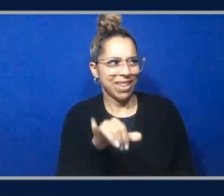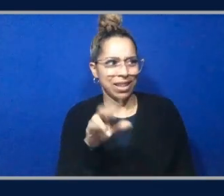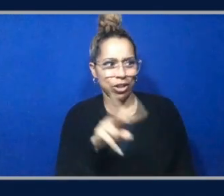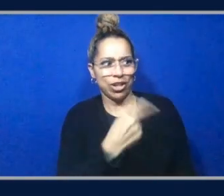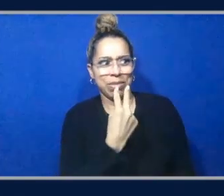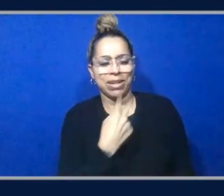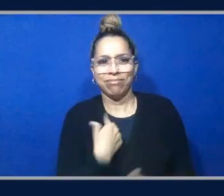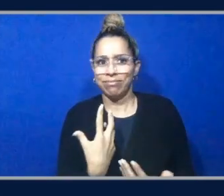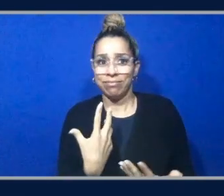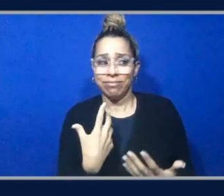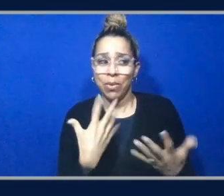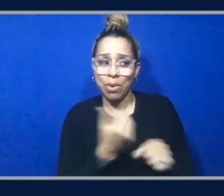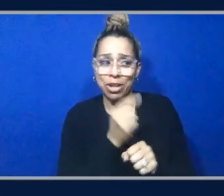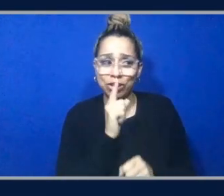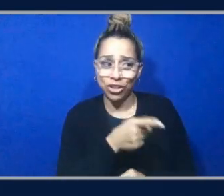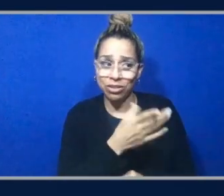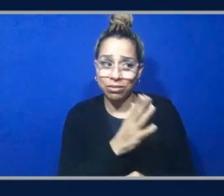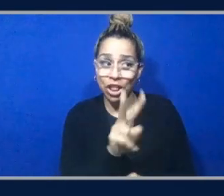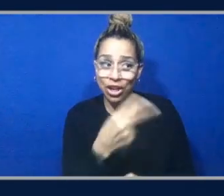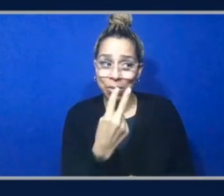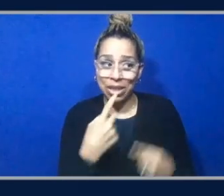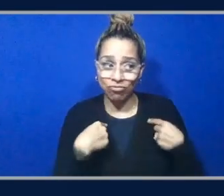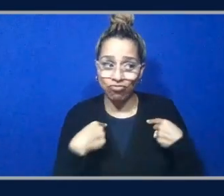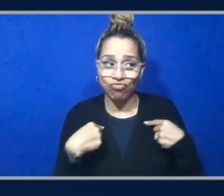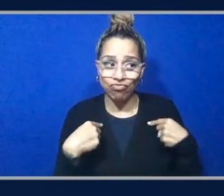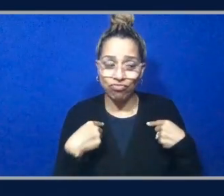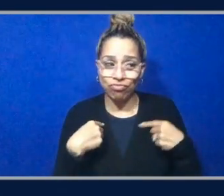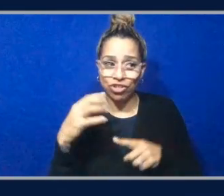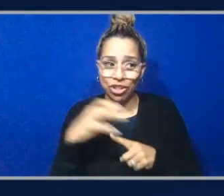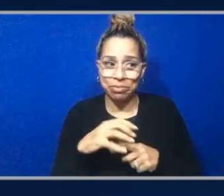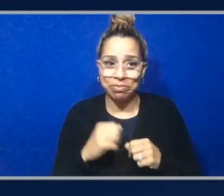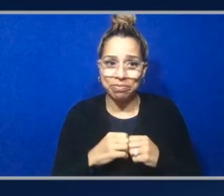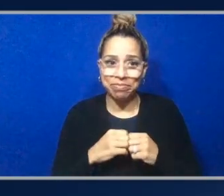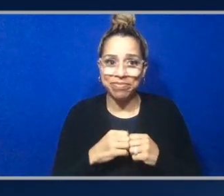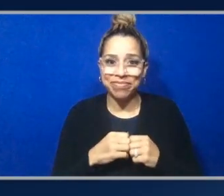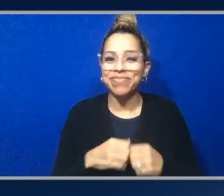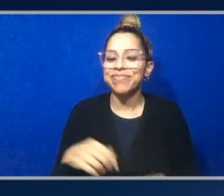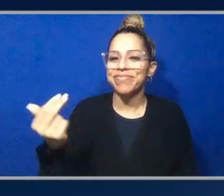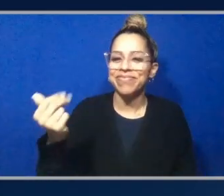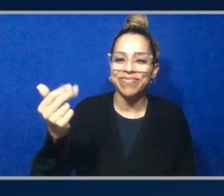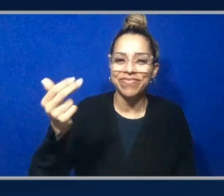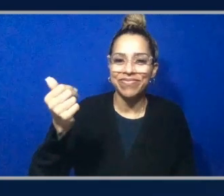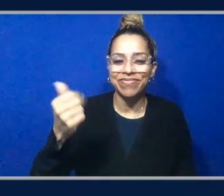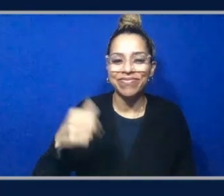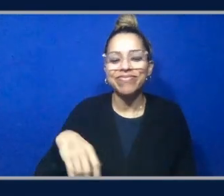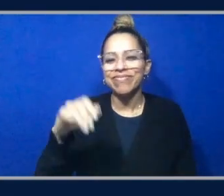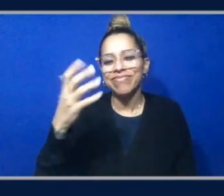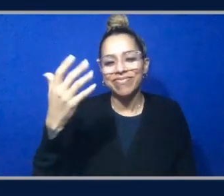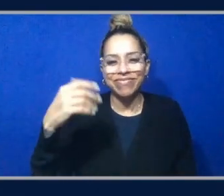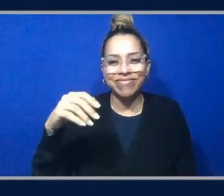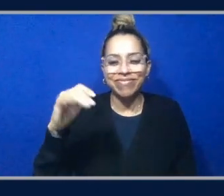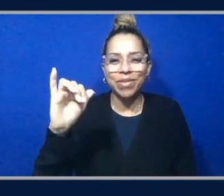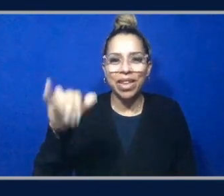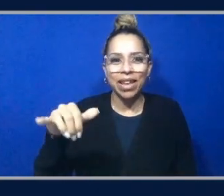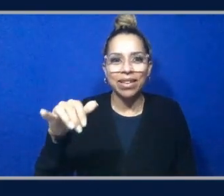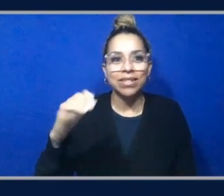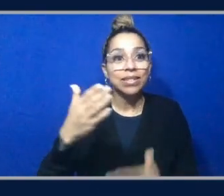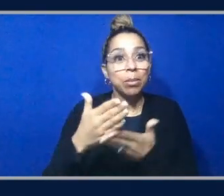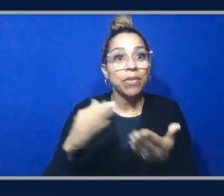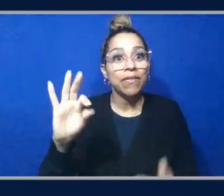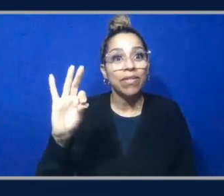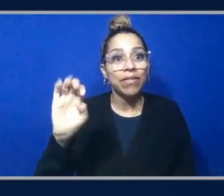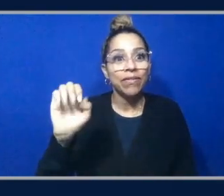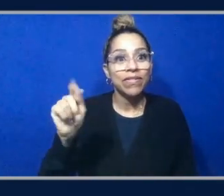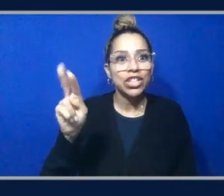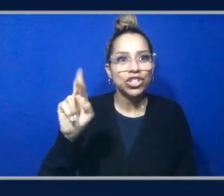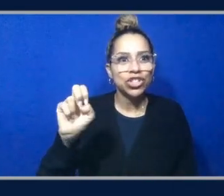all credit to danny so speaking of some of those features like uh uh can you do the